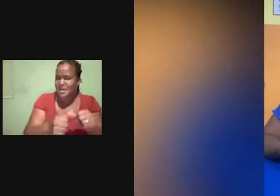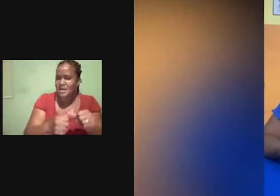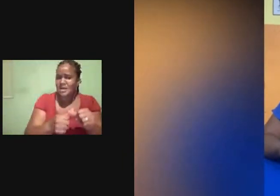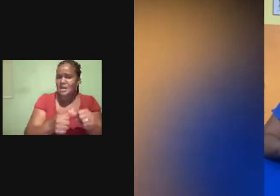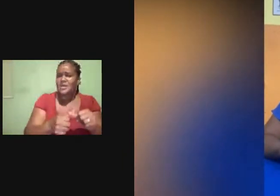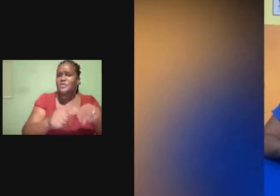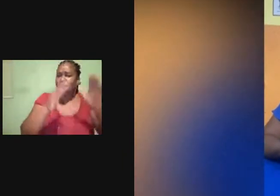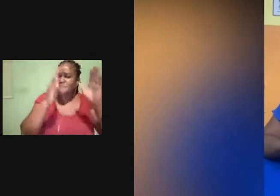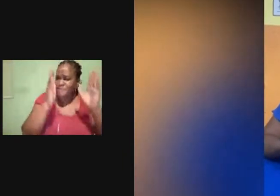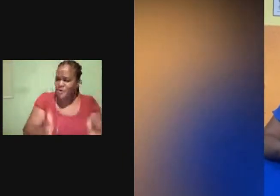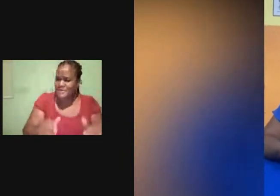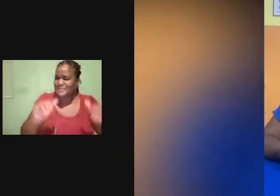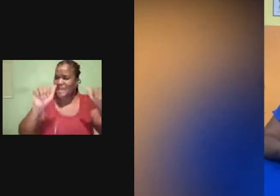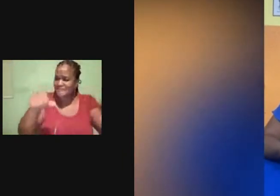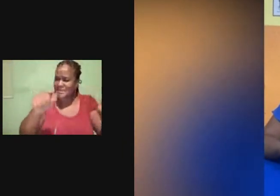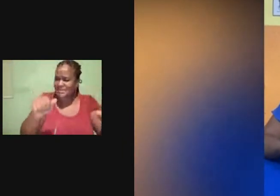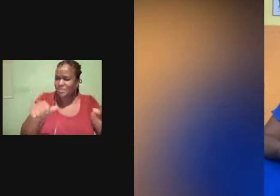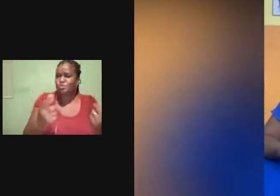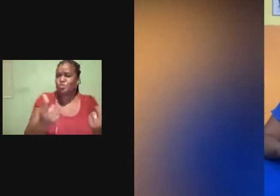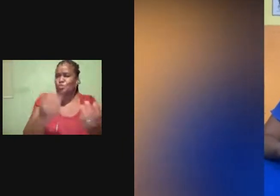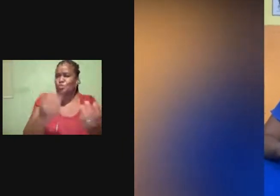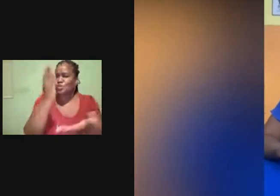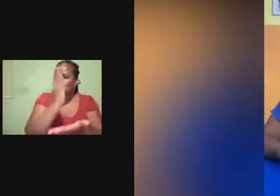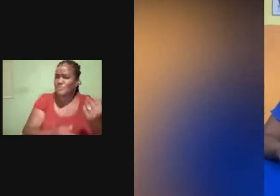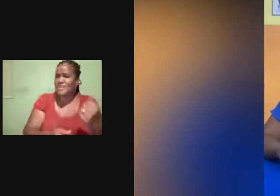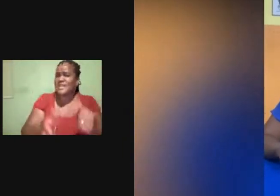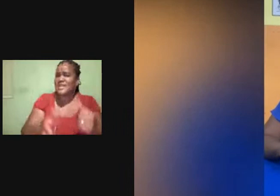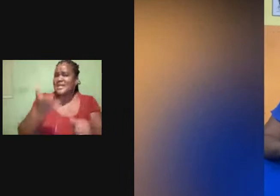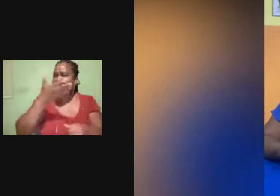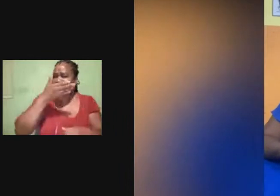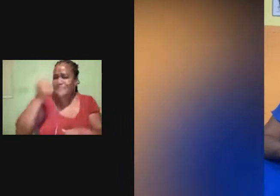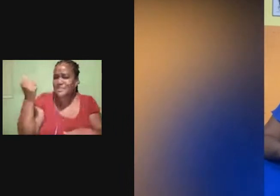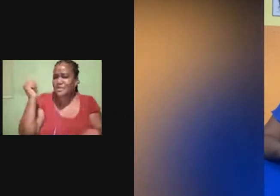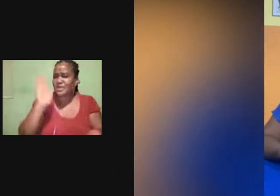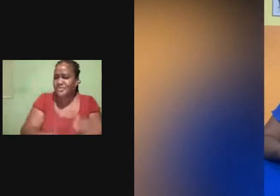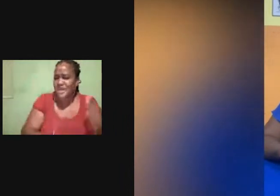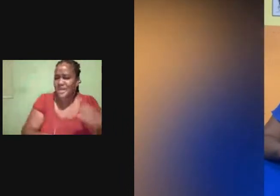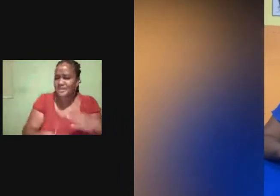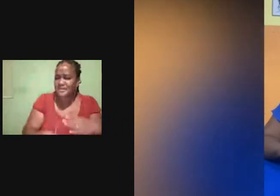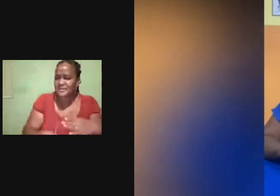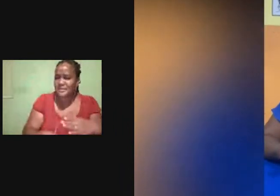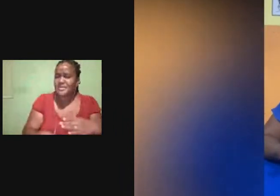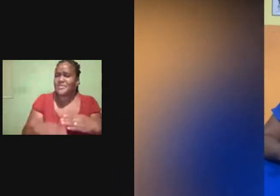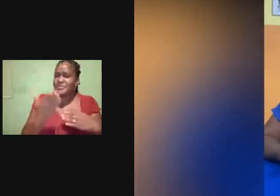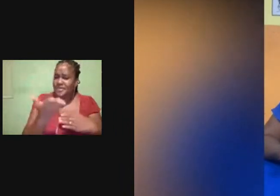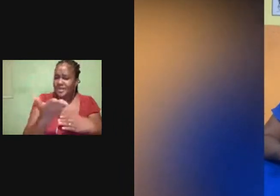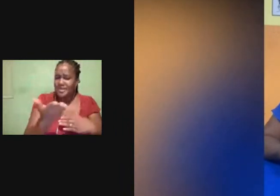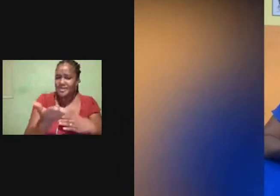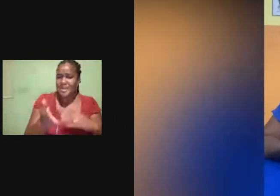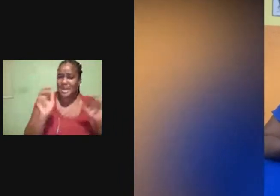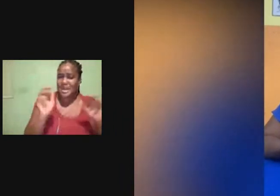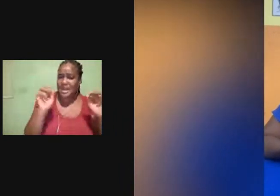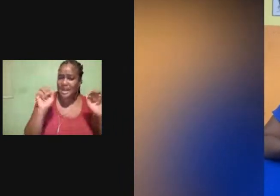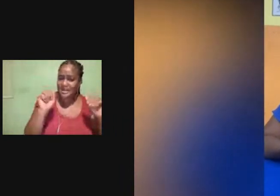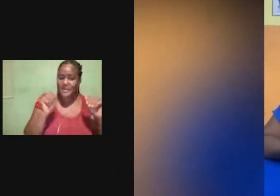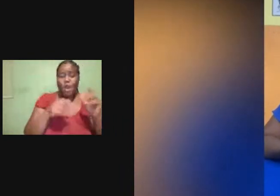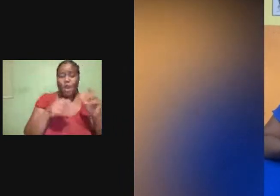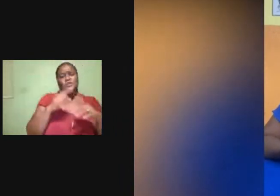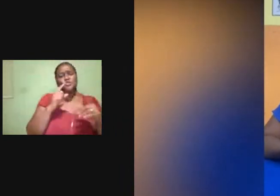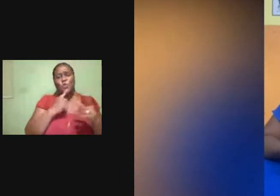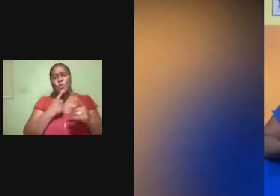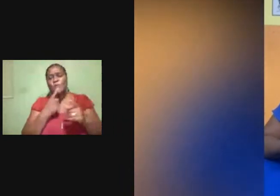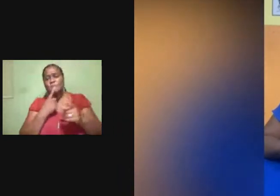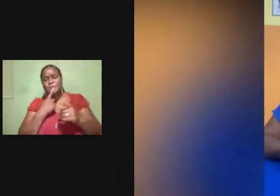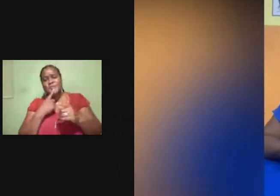to do something. It's better than their disability. Or it's greater than their disability.